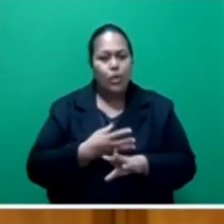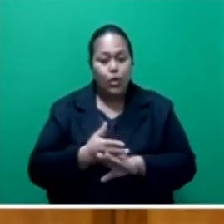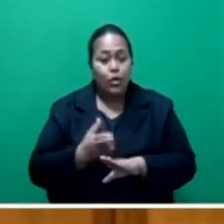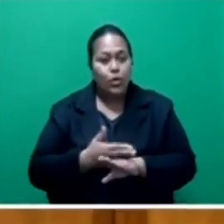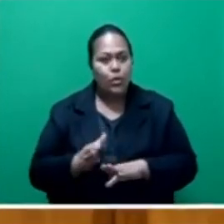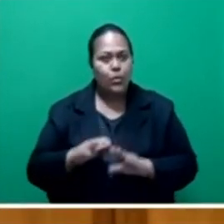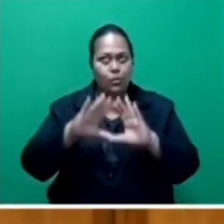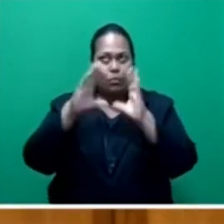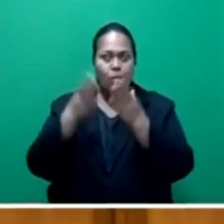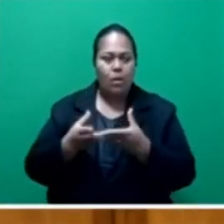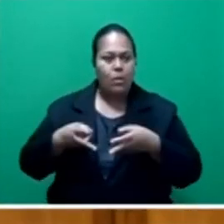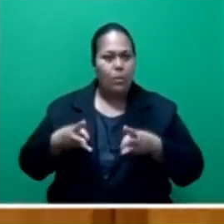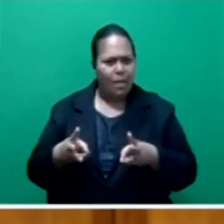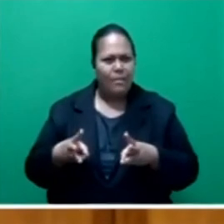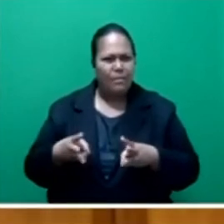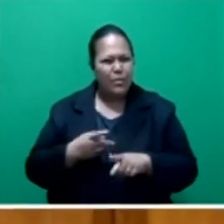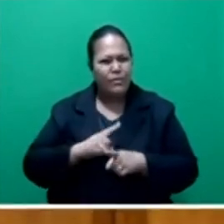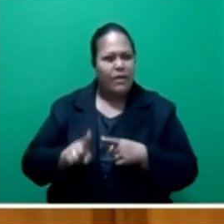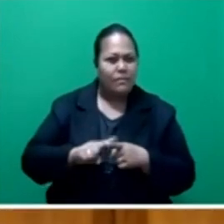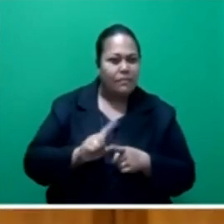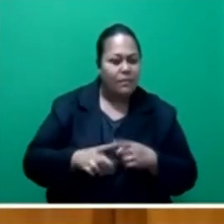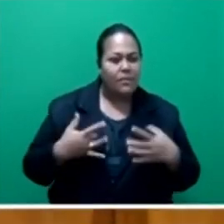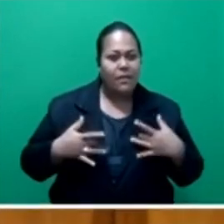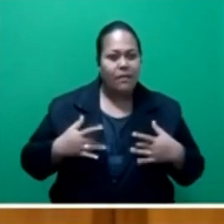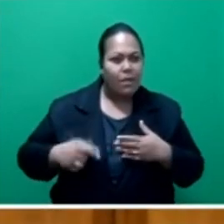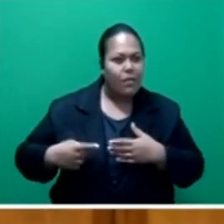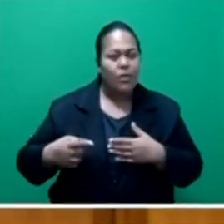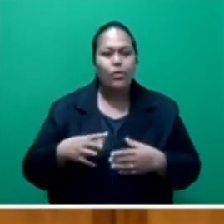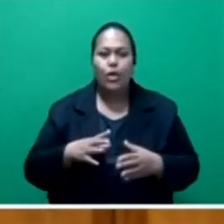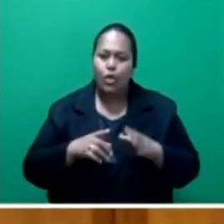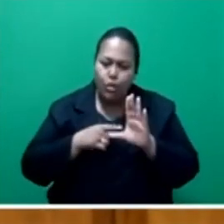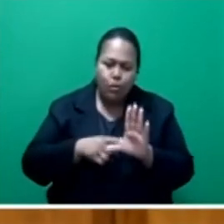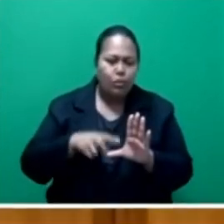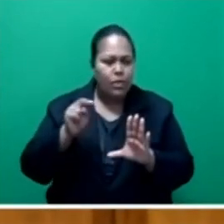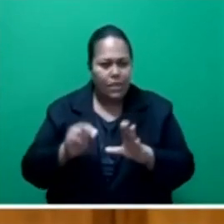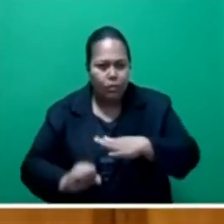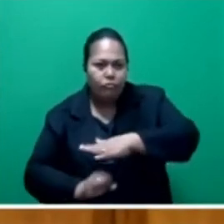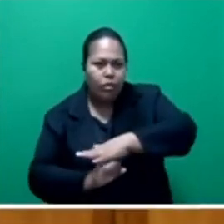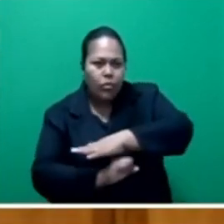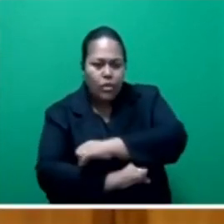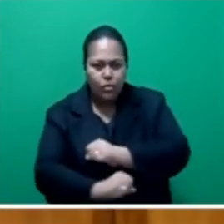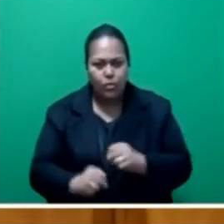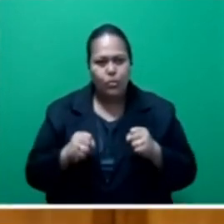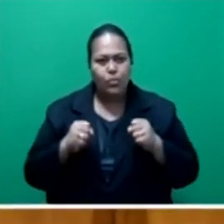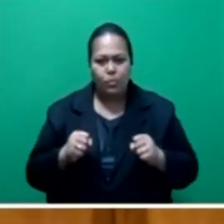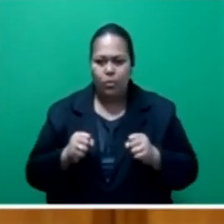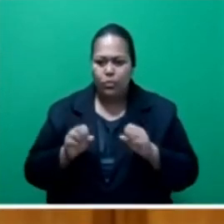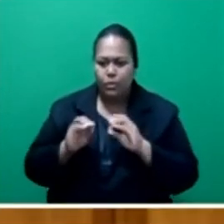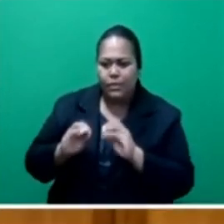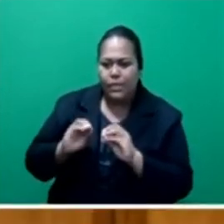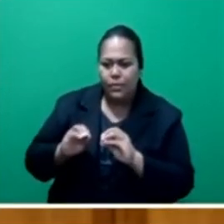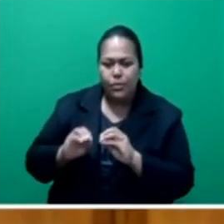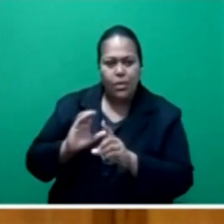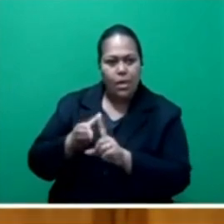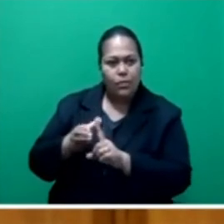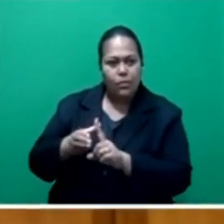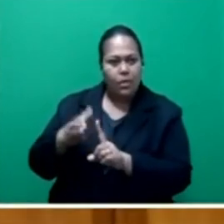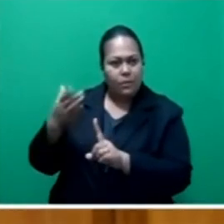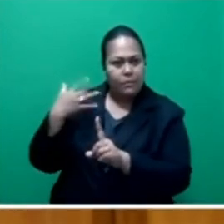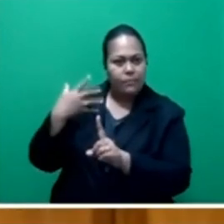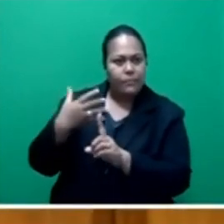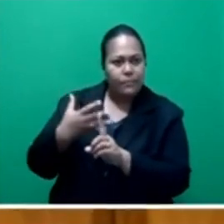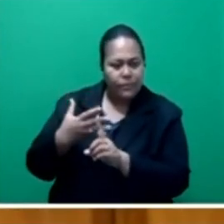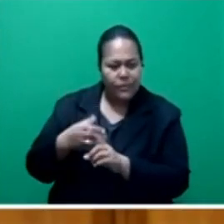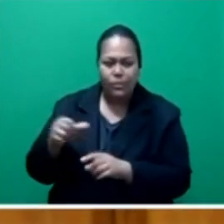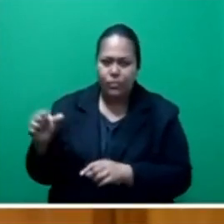world where our youth need to be grounded in that reality for the stability, strength, and durability they need